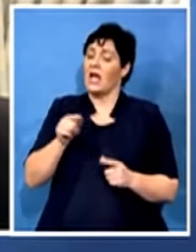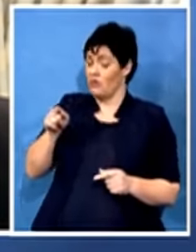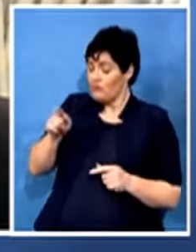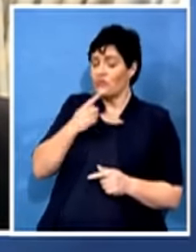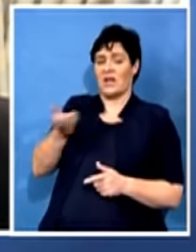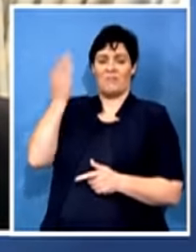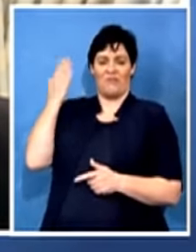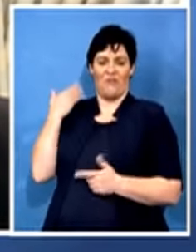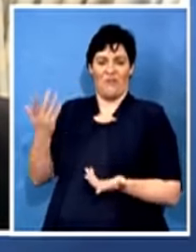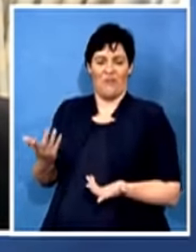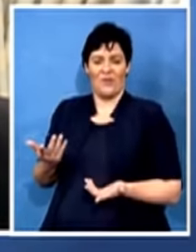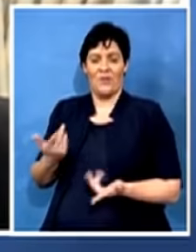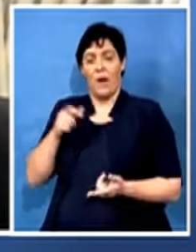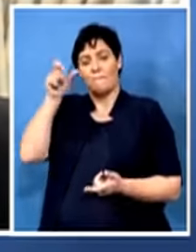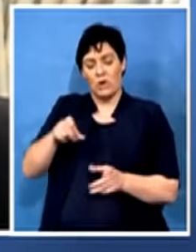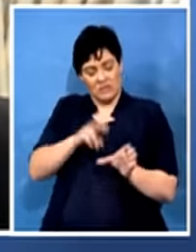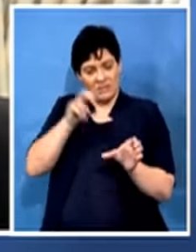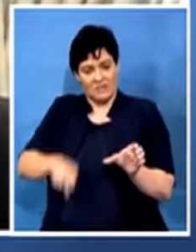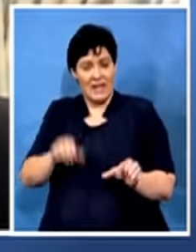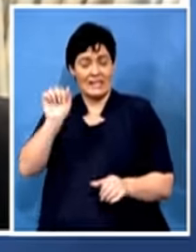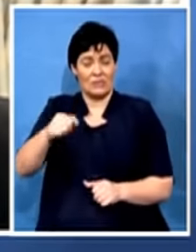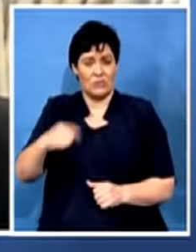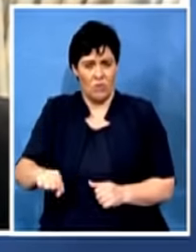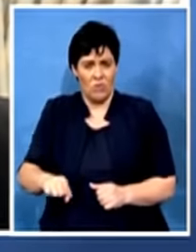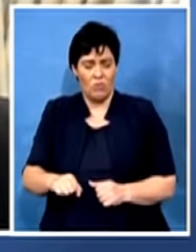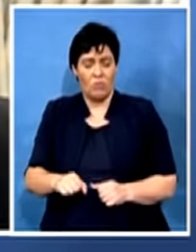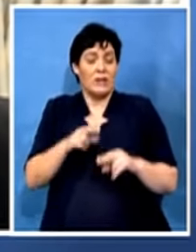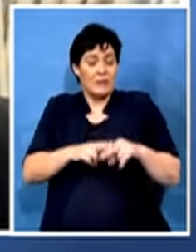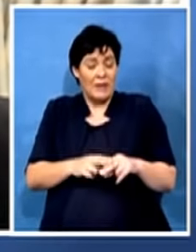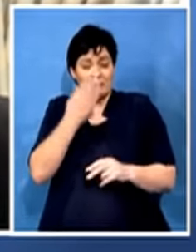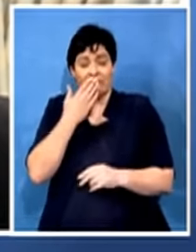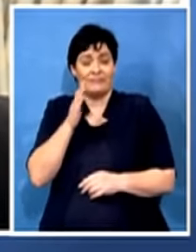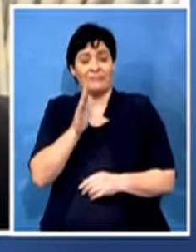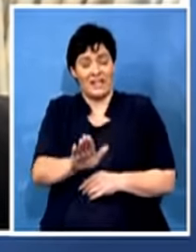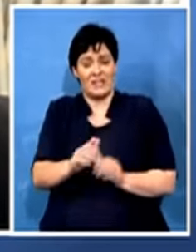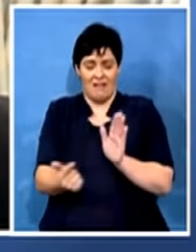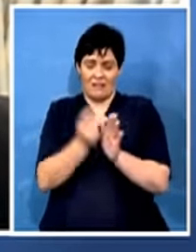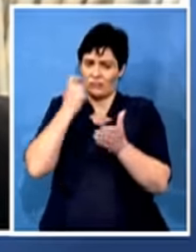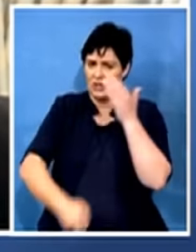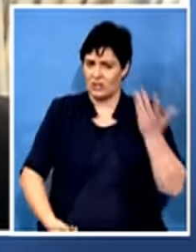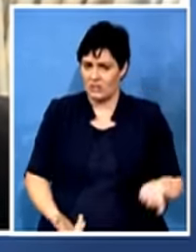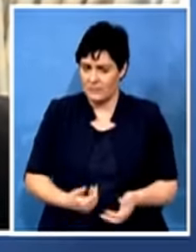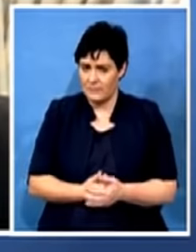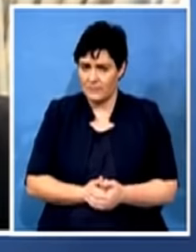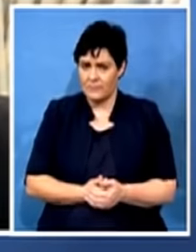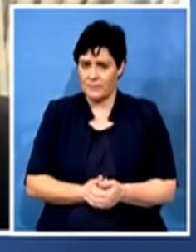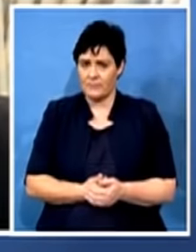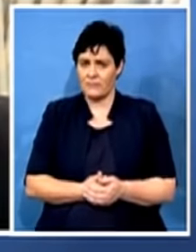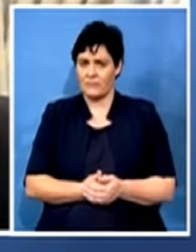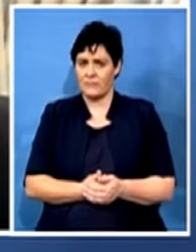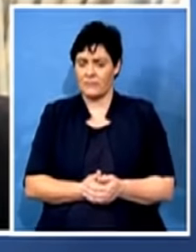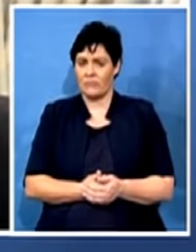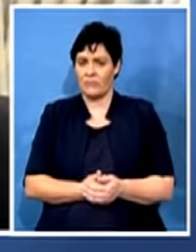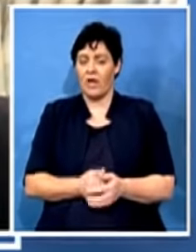down or not if he's facing or her facing these charges. The issue of politicians, there's a term I love which was